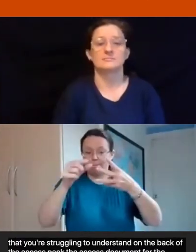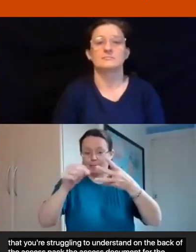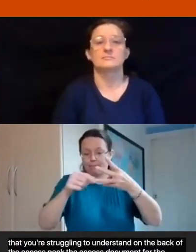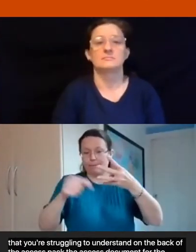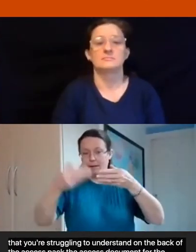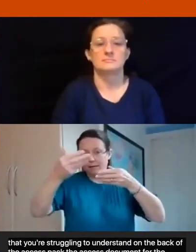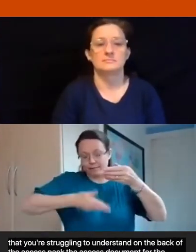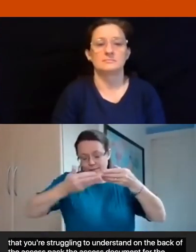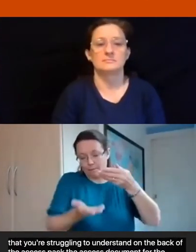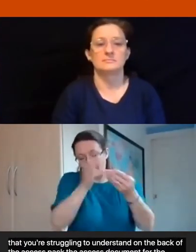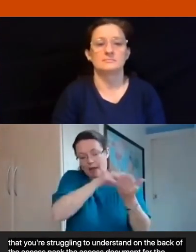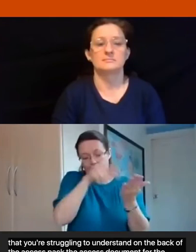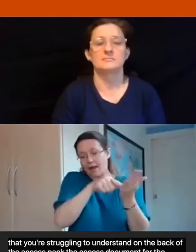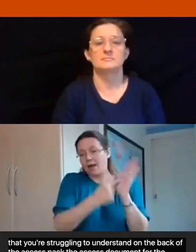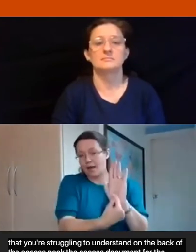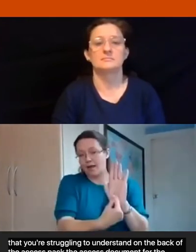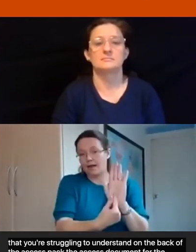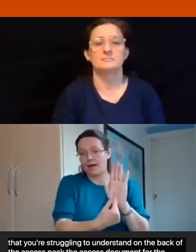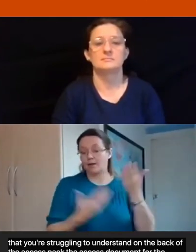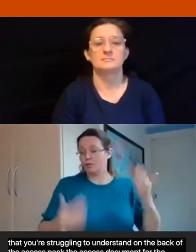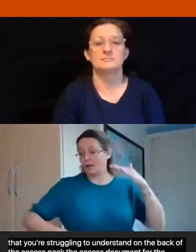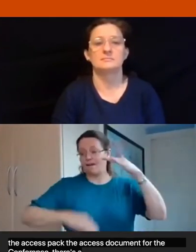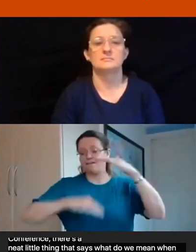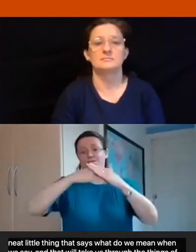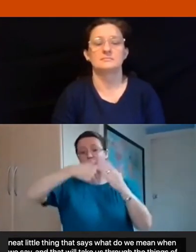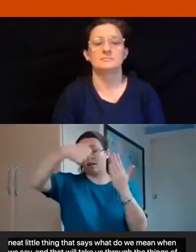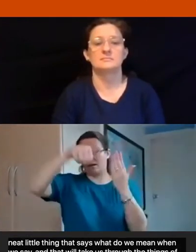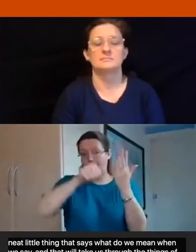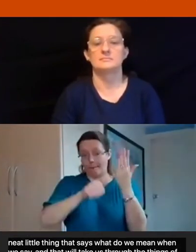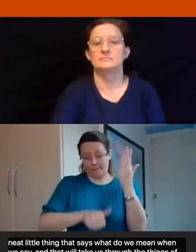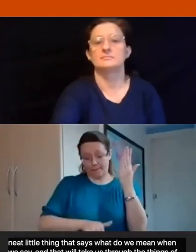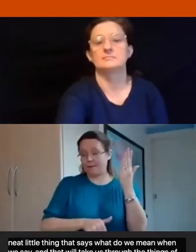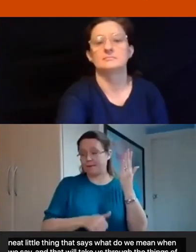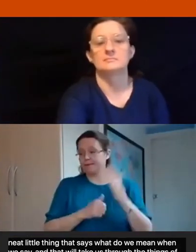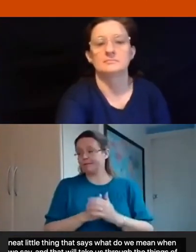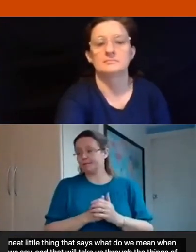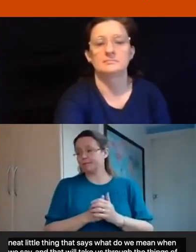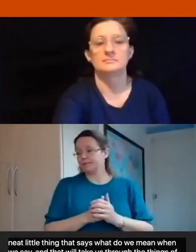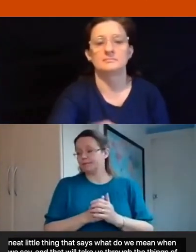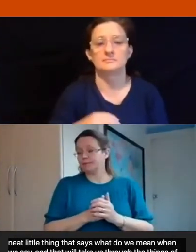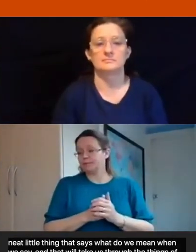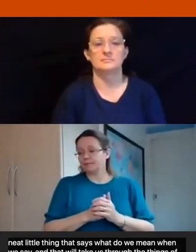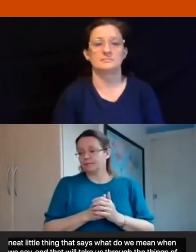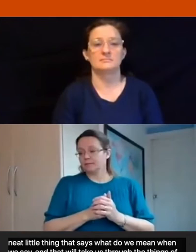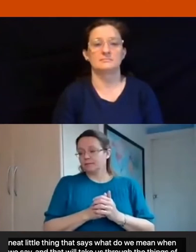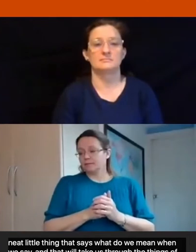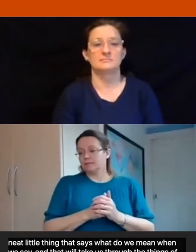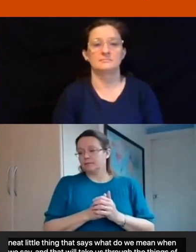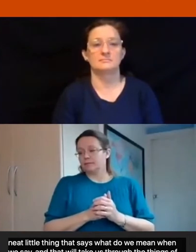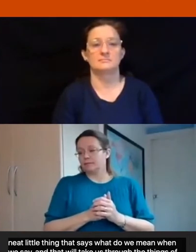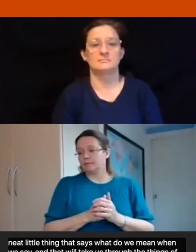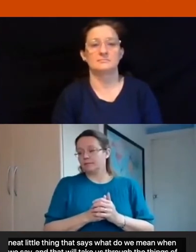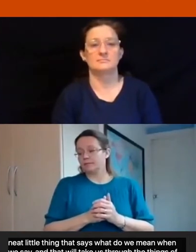things of the day we have quite a full schedule which is somewhere about my person here we go we have quite a full schedule in a moment we're going